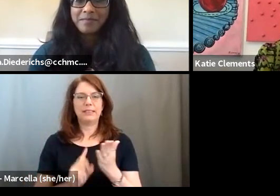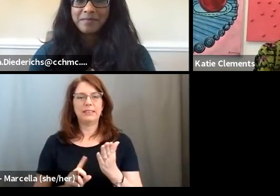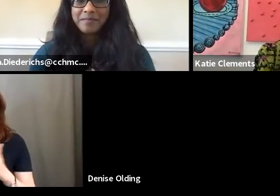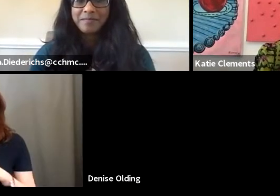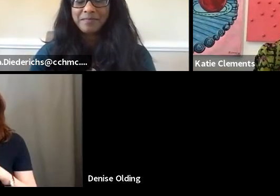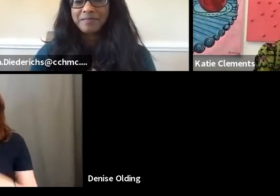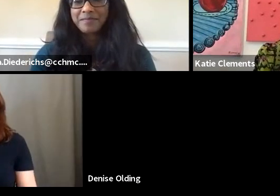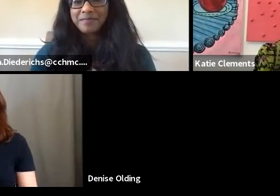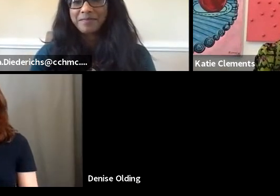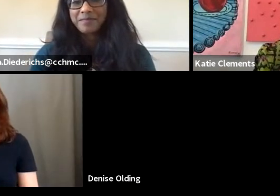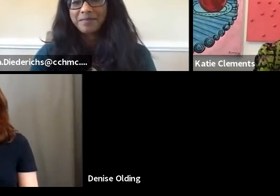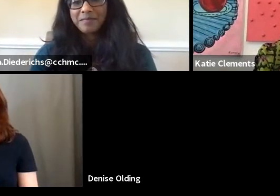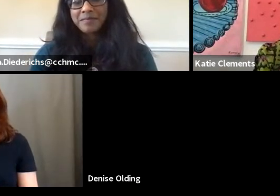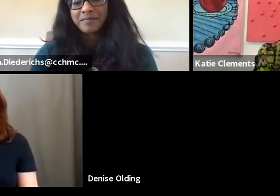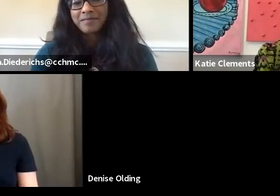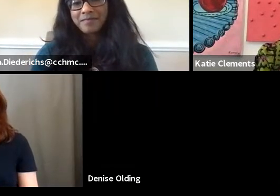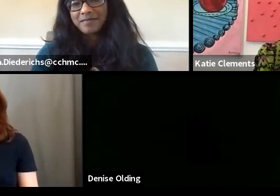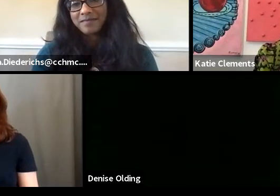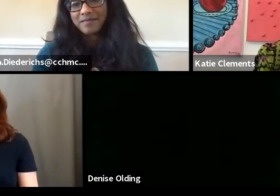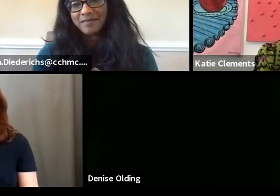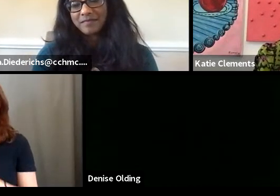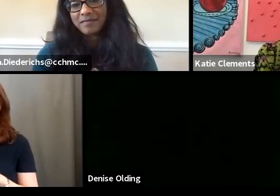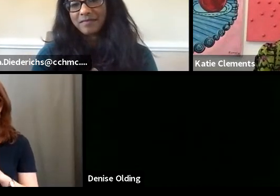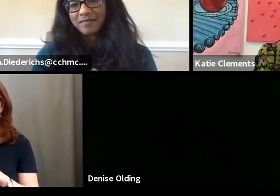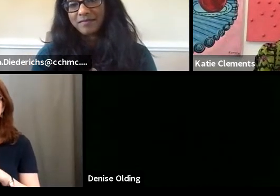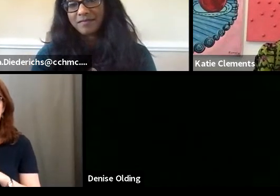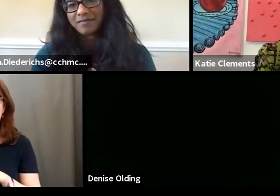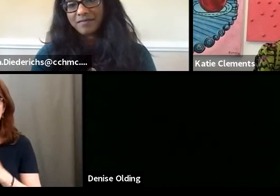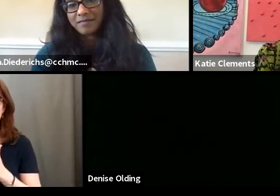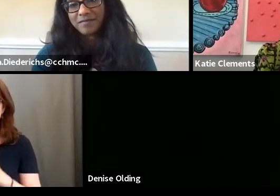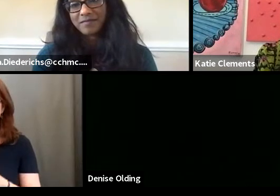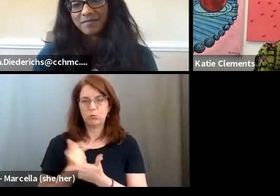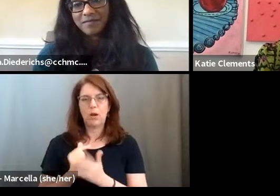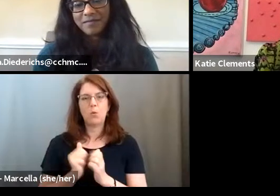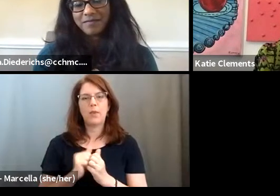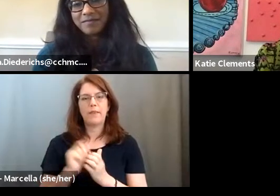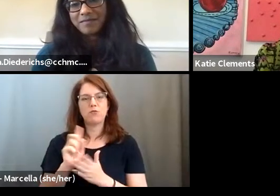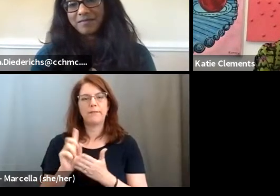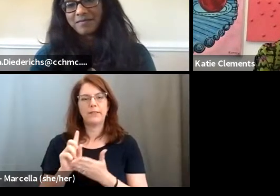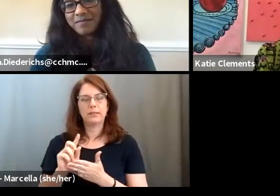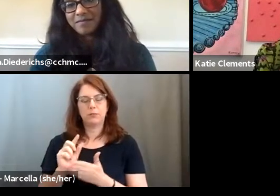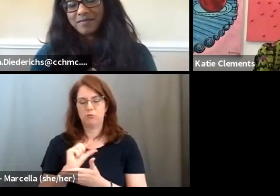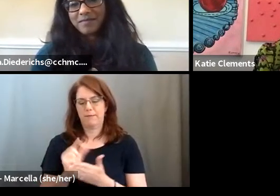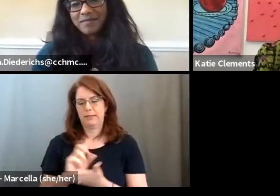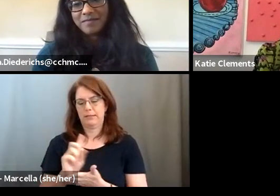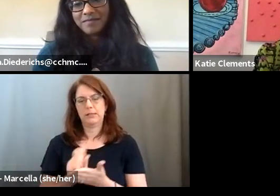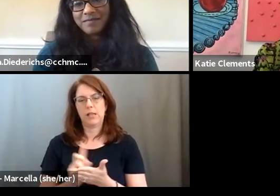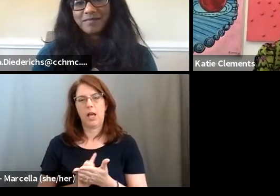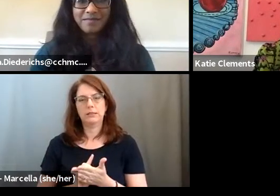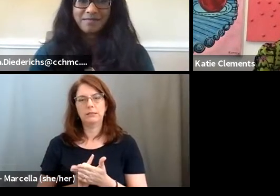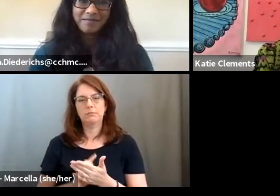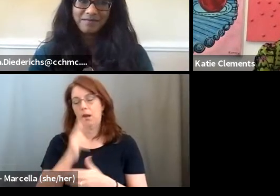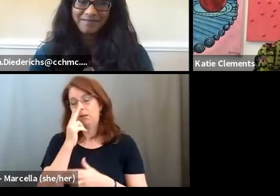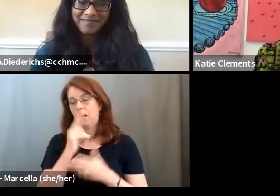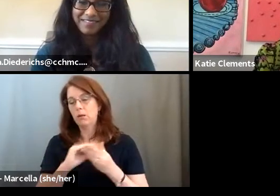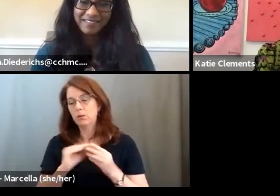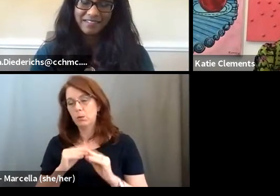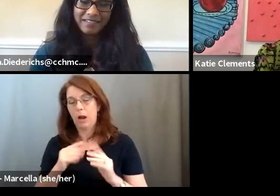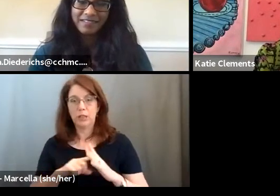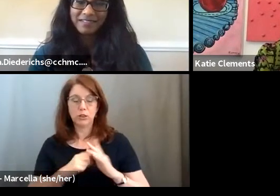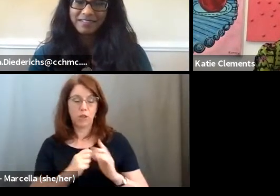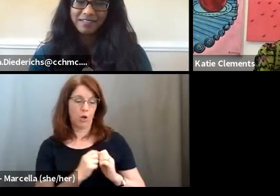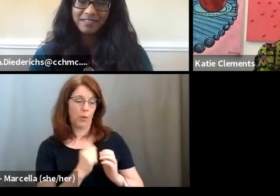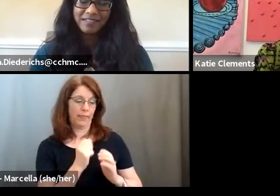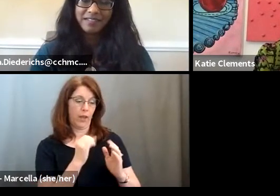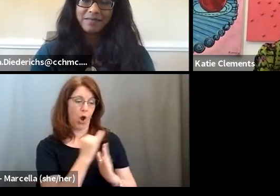Bowling Green. I went through the art department there and graduated with graphic design. Funny story, I started in art